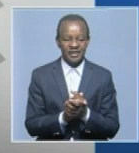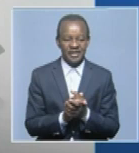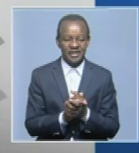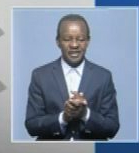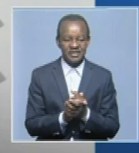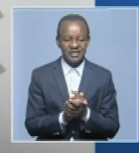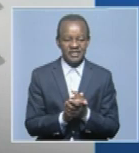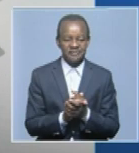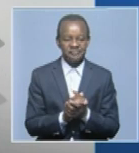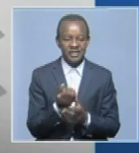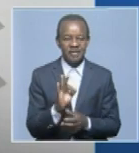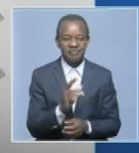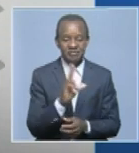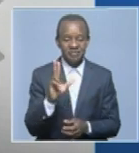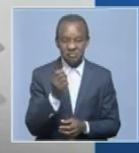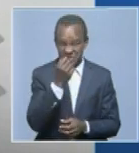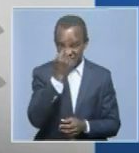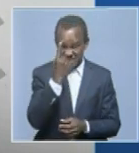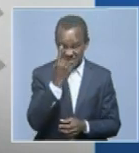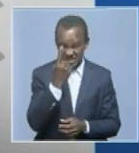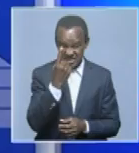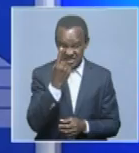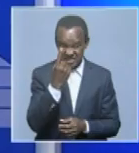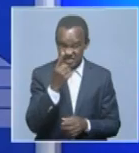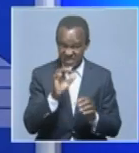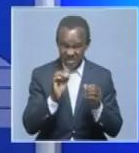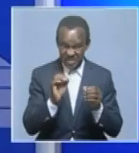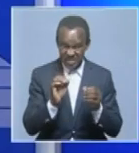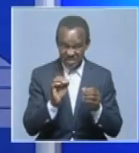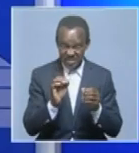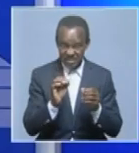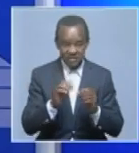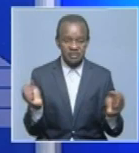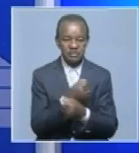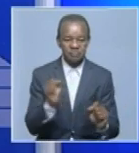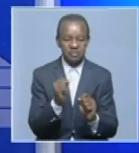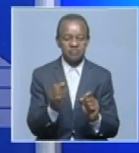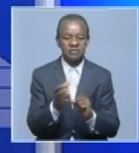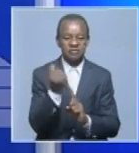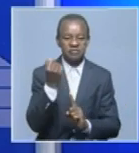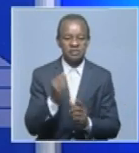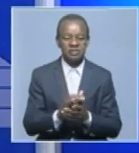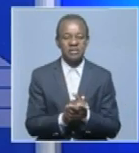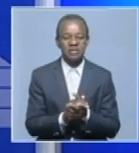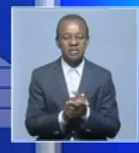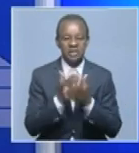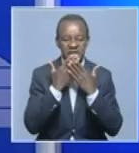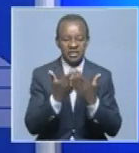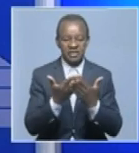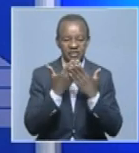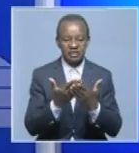we will not make it. All right. Ms. Nameses, that's all the time that we have, but thank you very much for your insight.